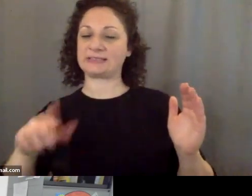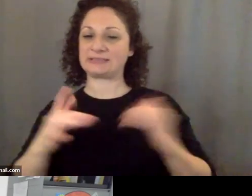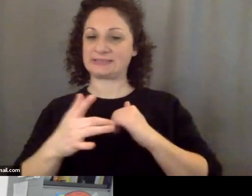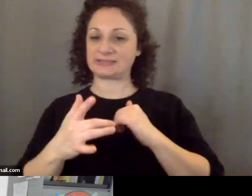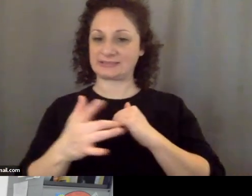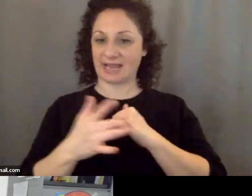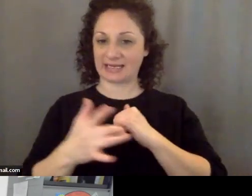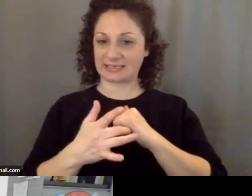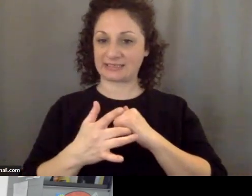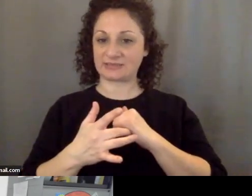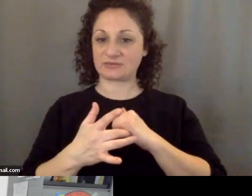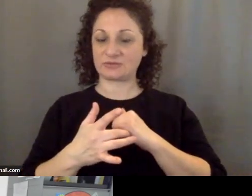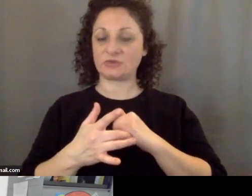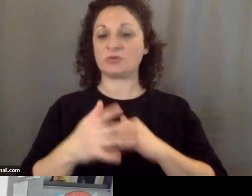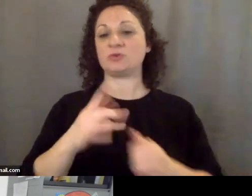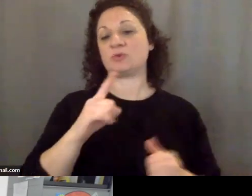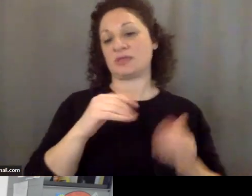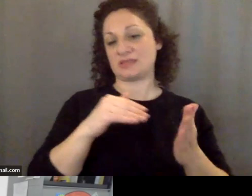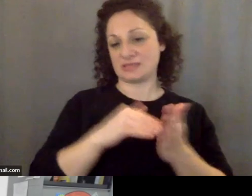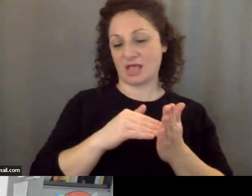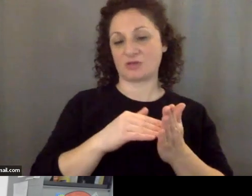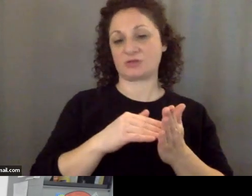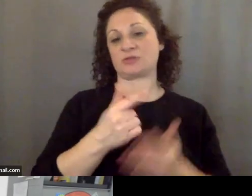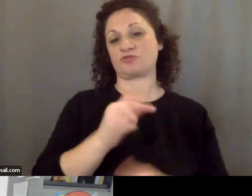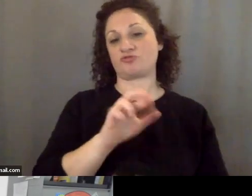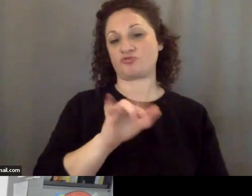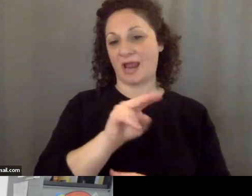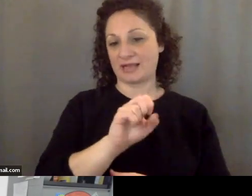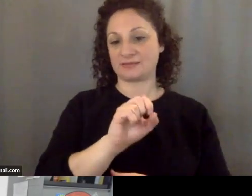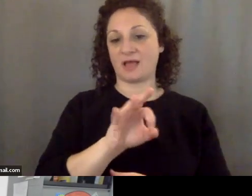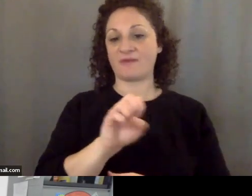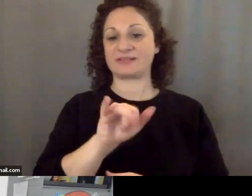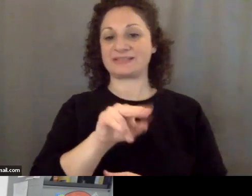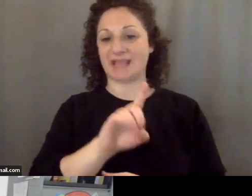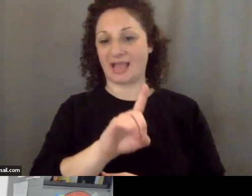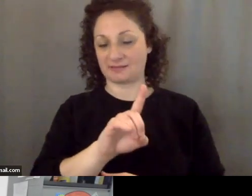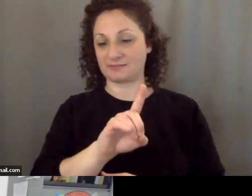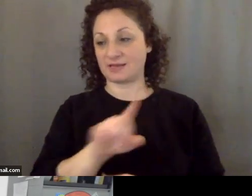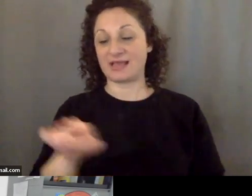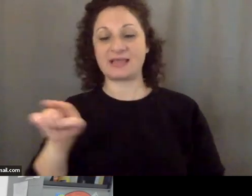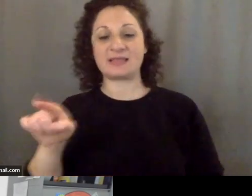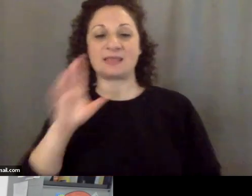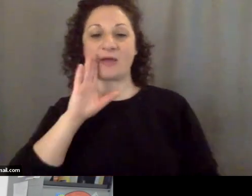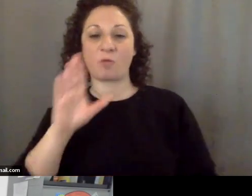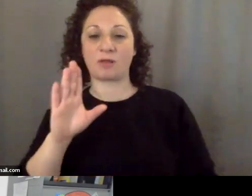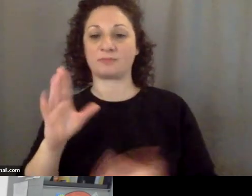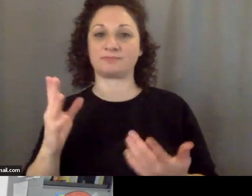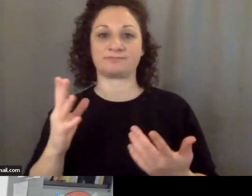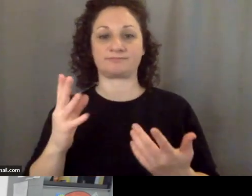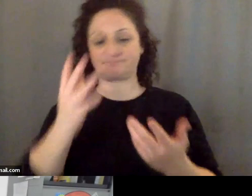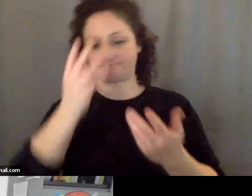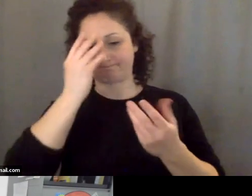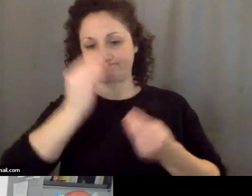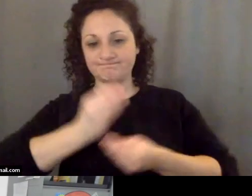of sand. In other words they will send not actually a thousand but many